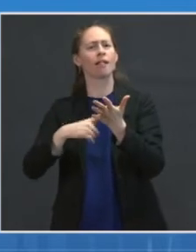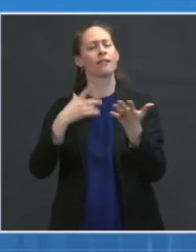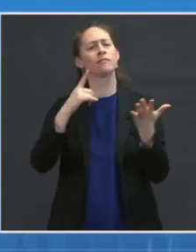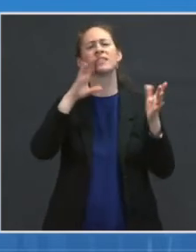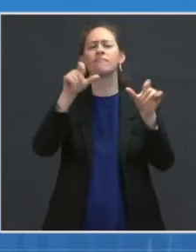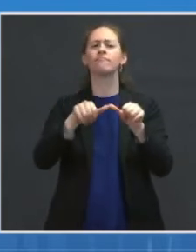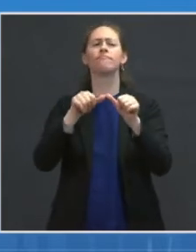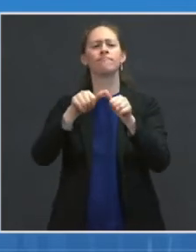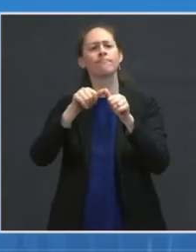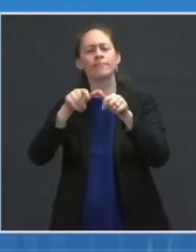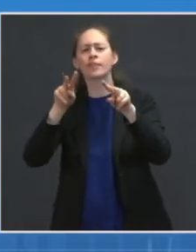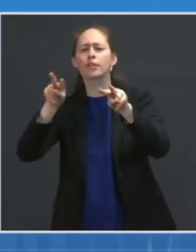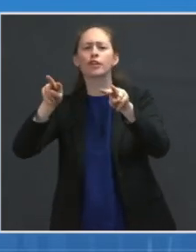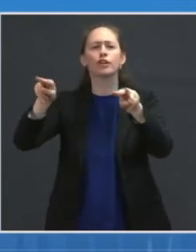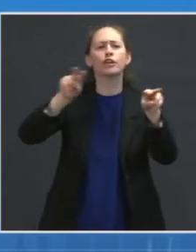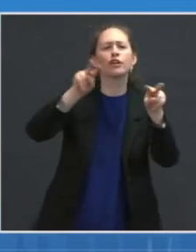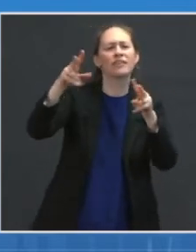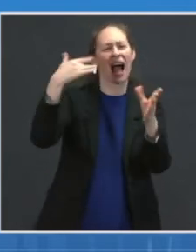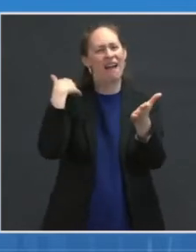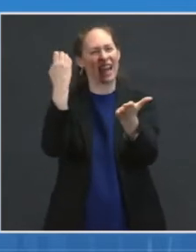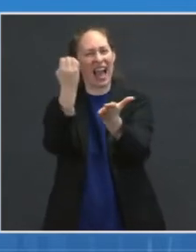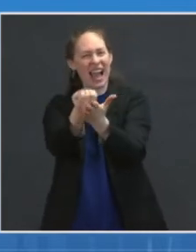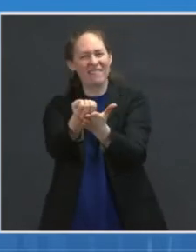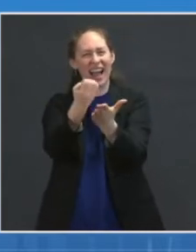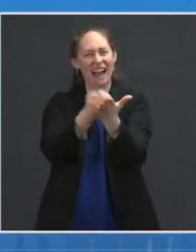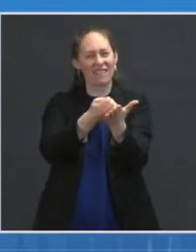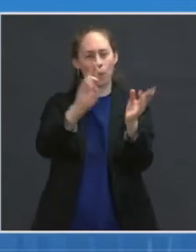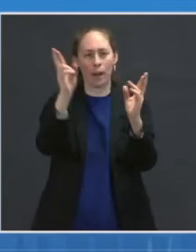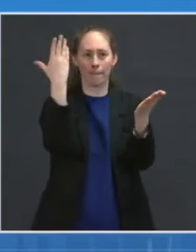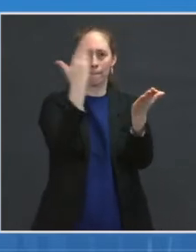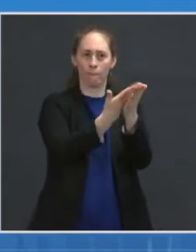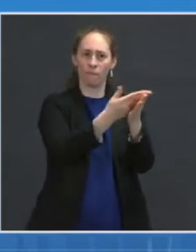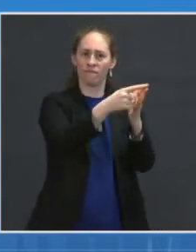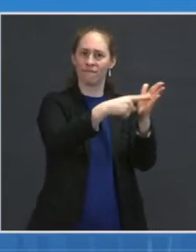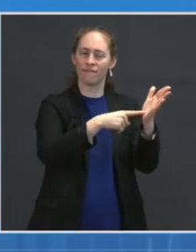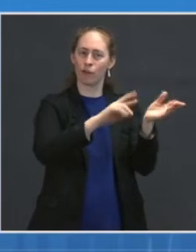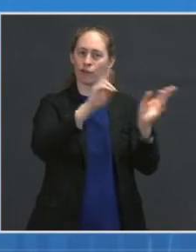real-world evidence comes out all the time. And it will continue to happen.